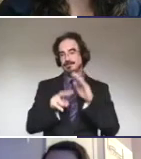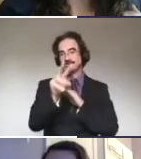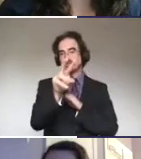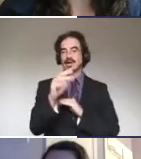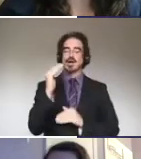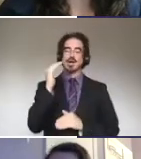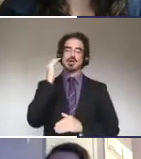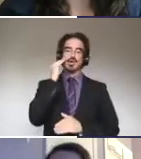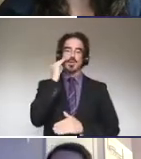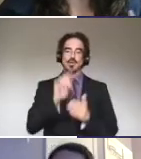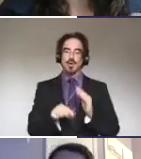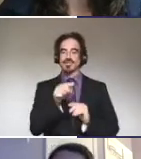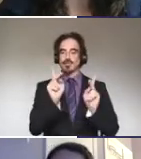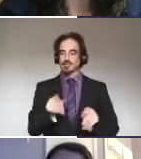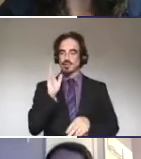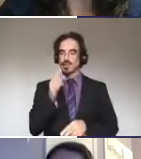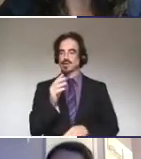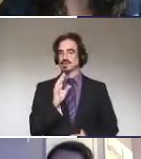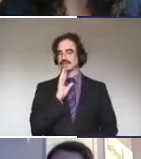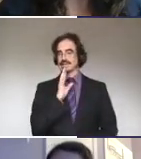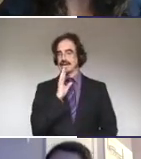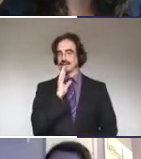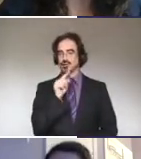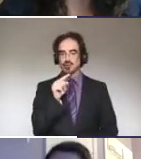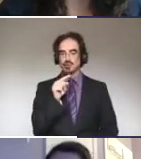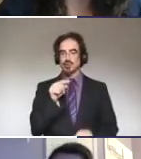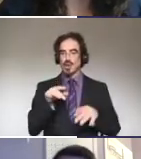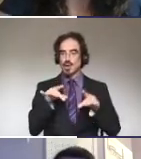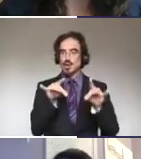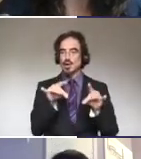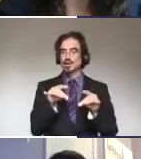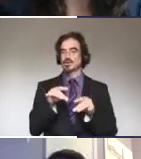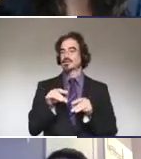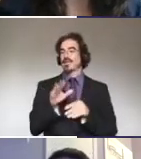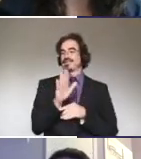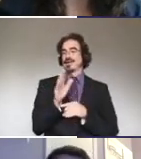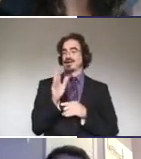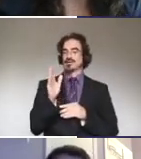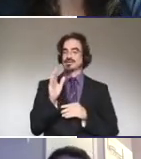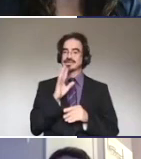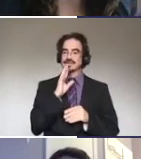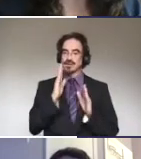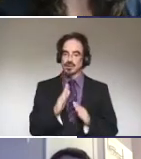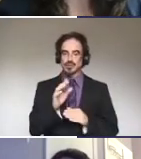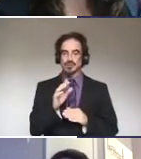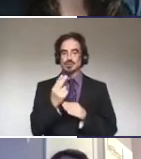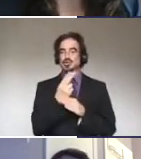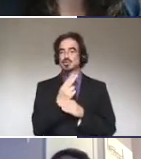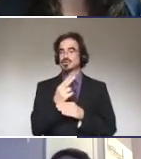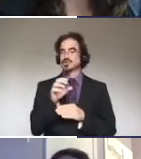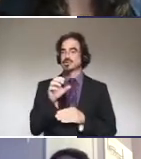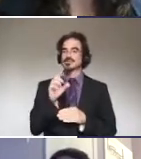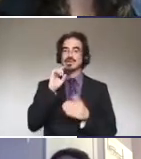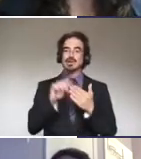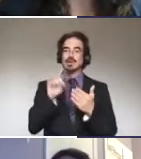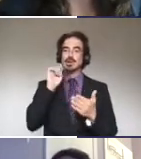what they're going to say. You learn your speaker, you use cues, you know we're talking about the weather. So they might say something